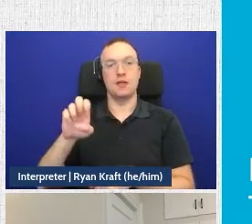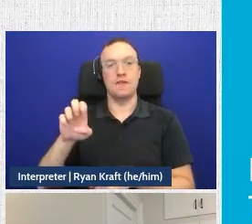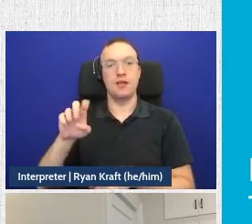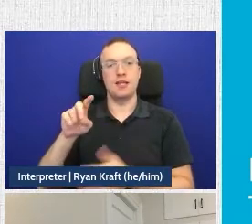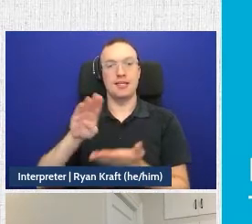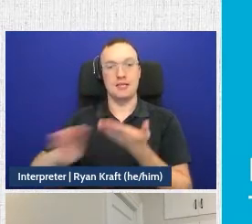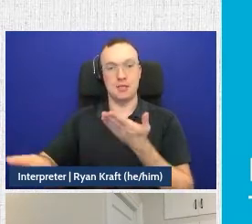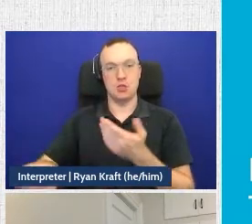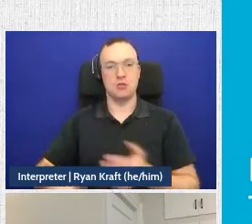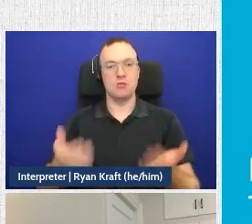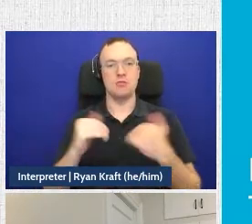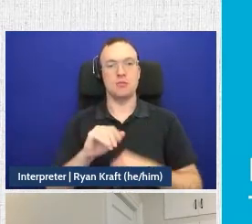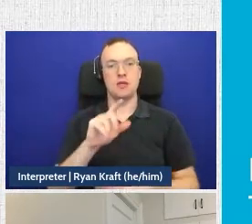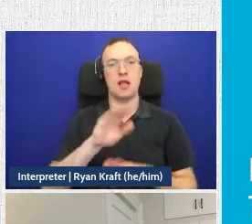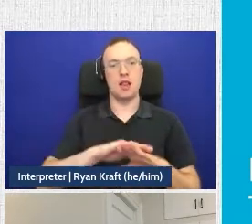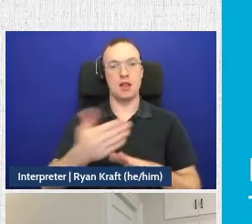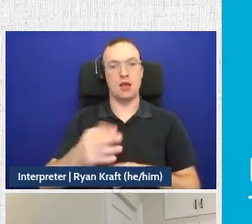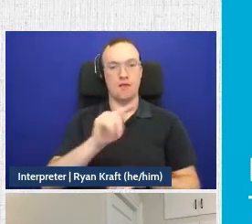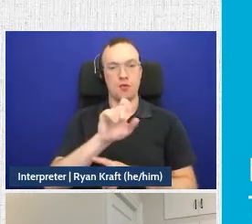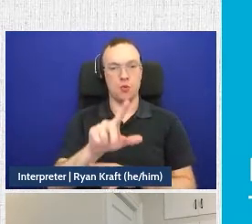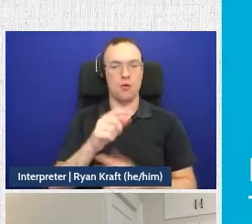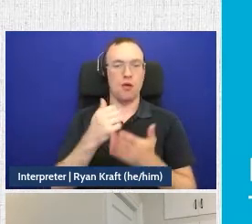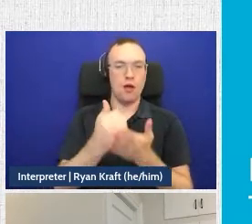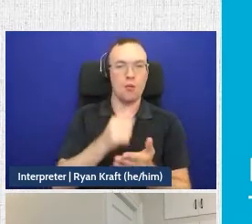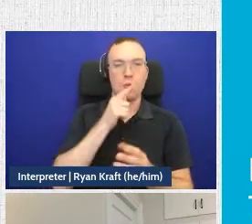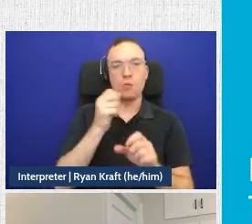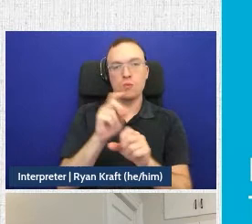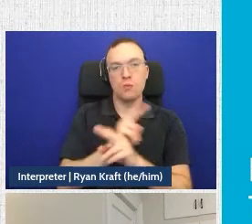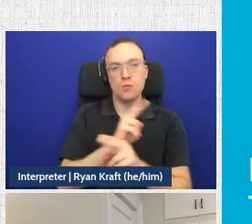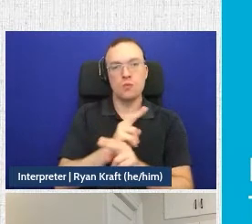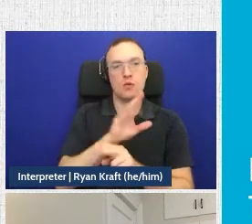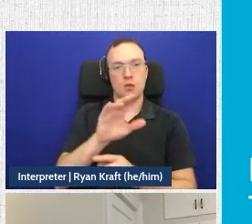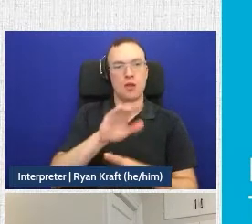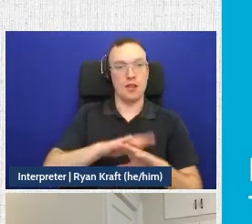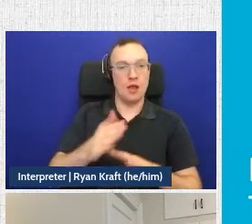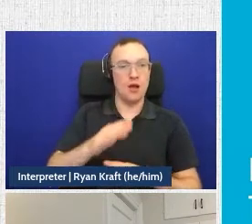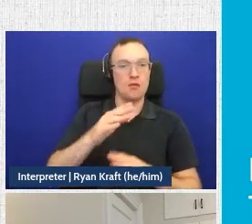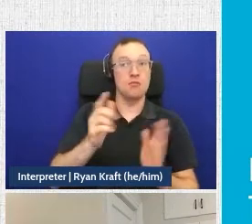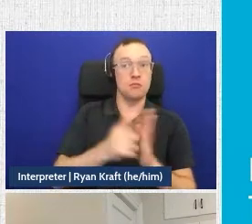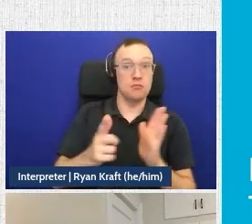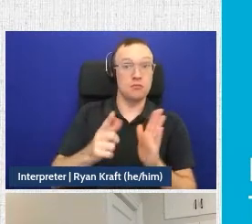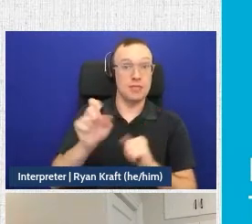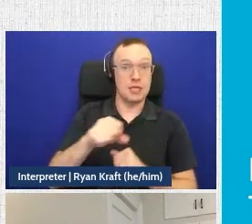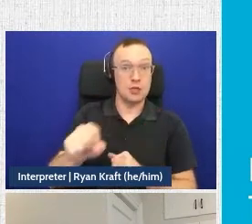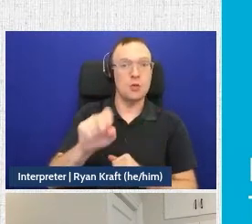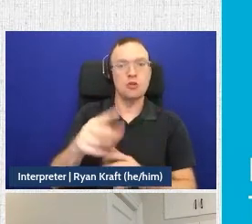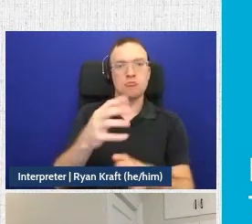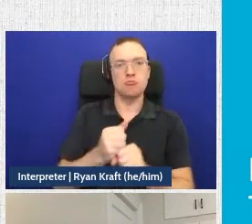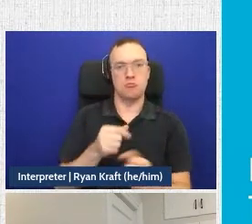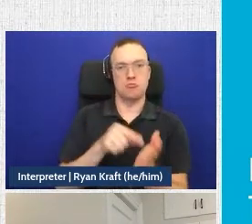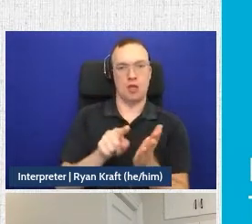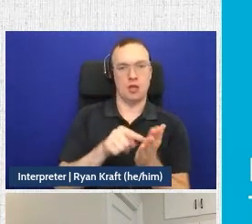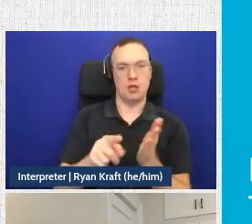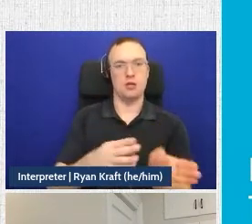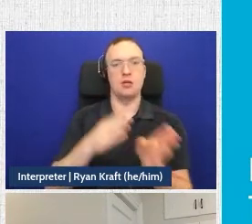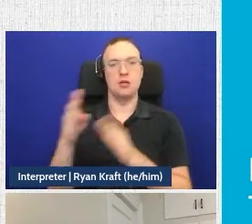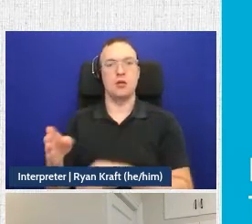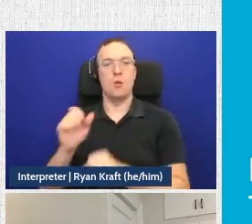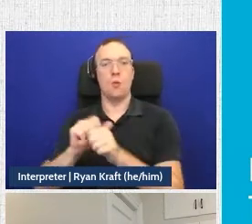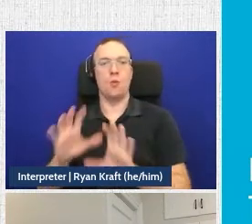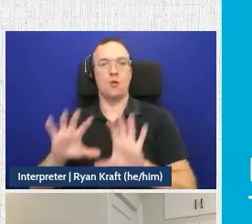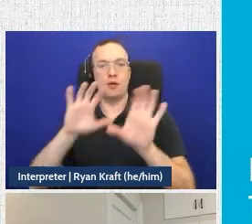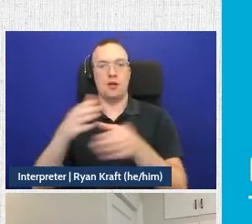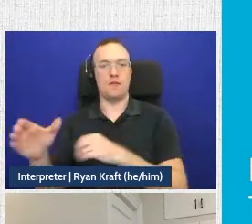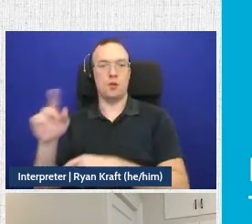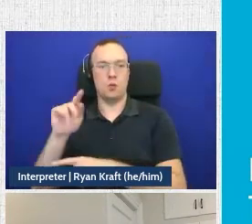We have our layoff tool, which helps users to determine if their layoff is illegal and if they should be receiving compensation. And finally, we have our